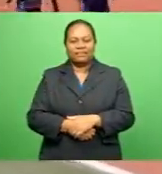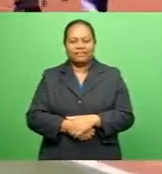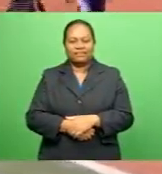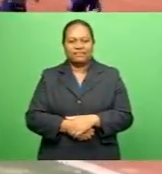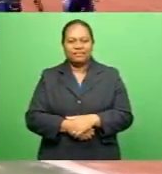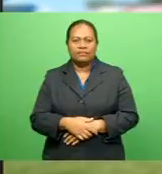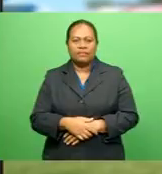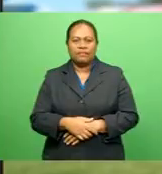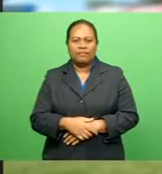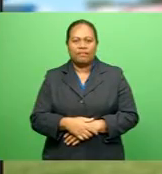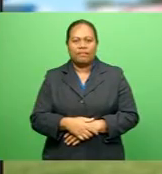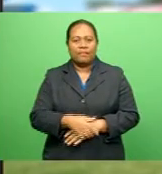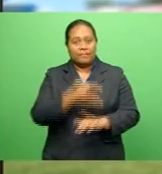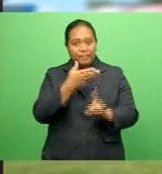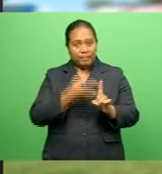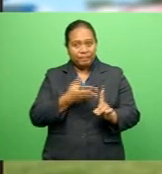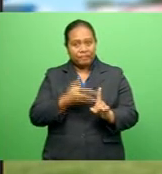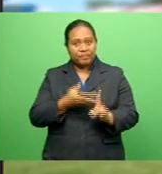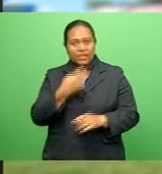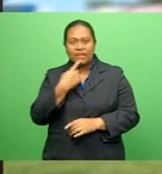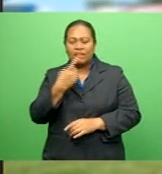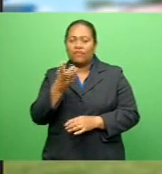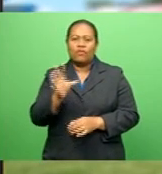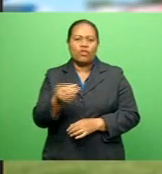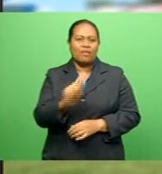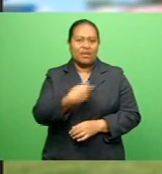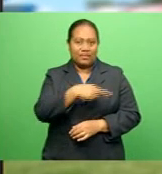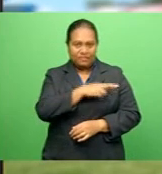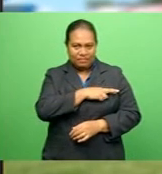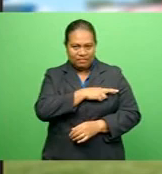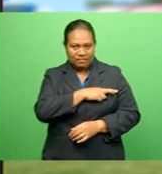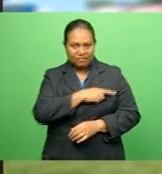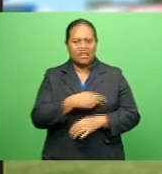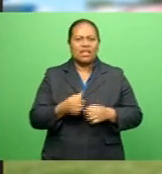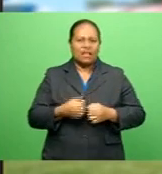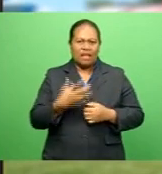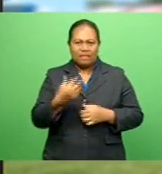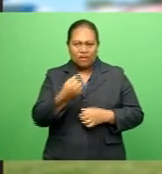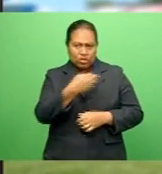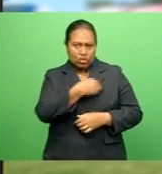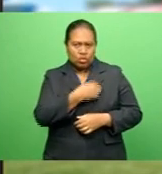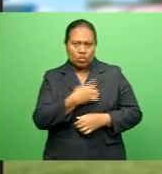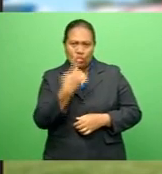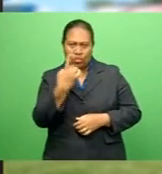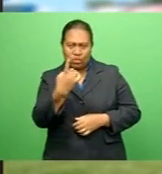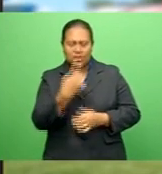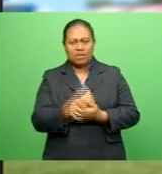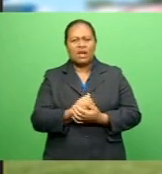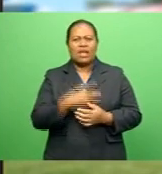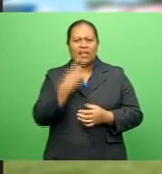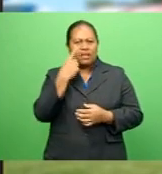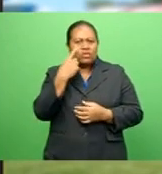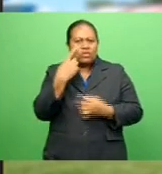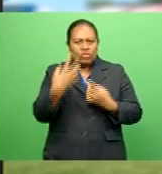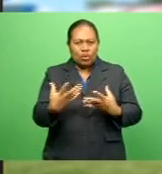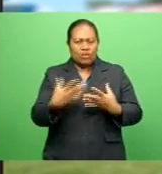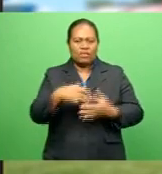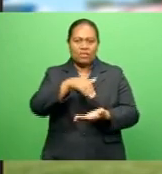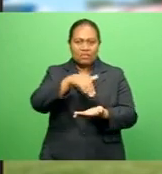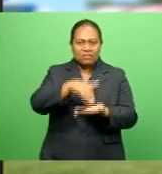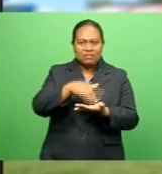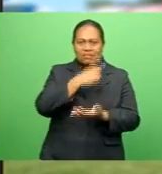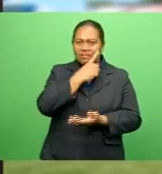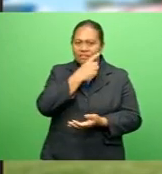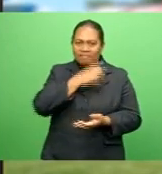FBC Sports Rehape Vunindakua of Ratusukuna Memorial School Stunned Suva Zone 1 officials dropping a bombshell In the intermediate